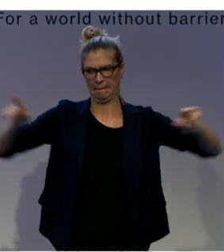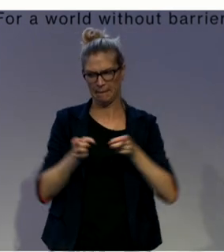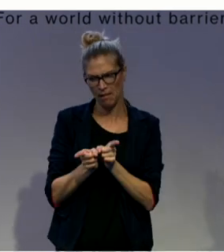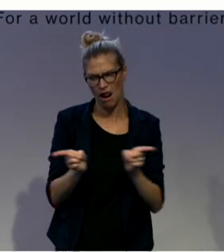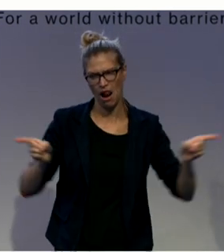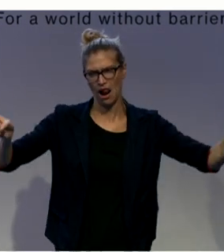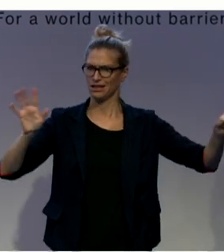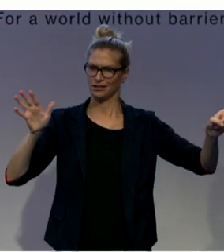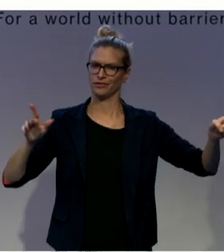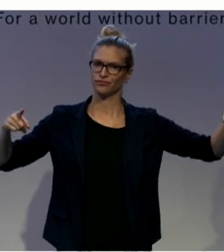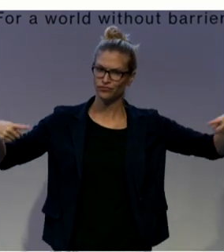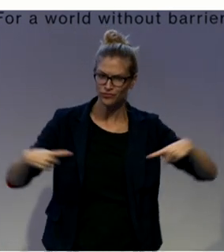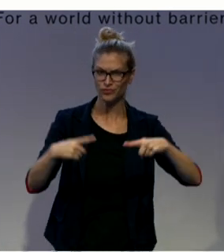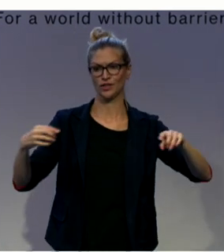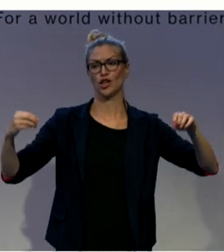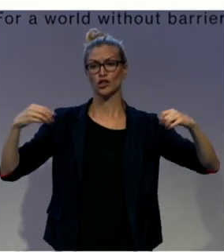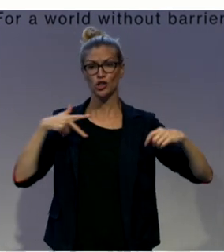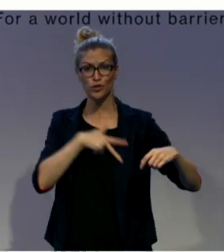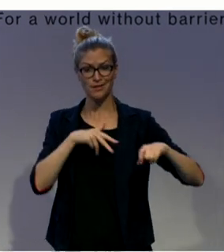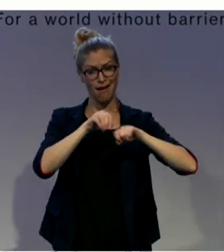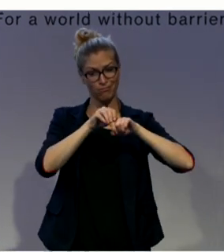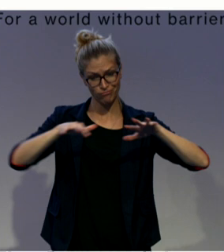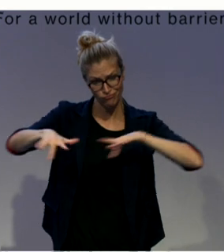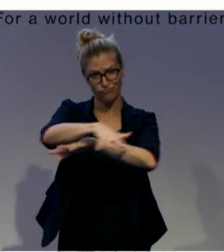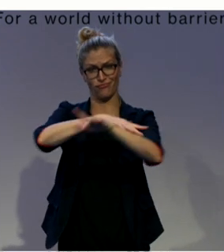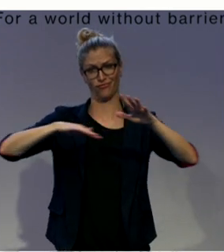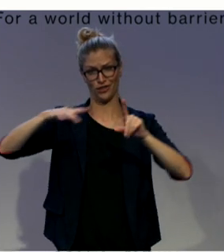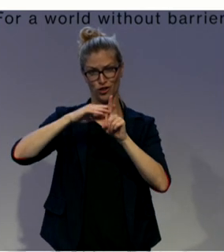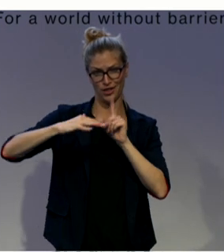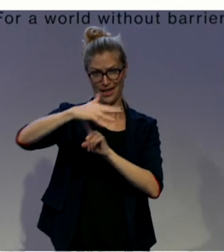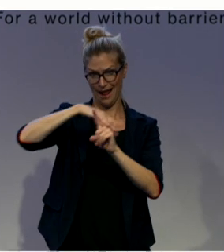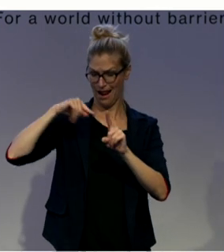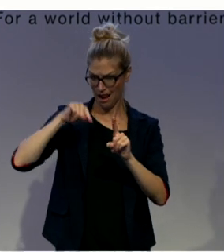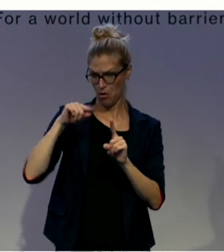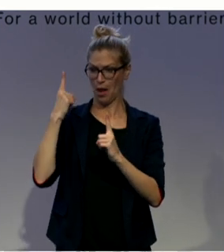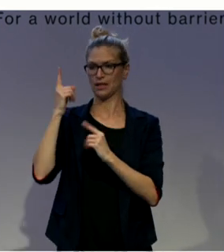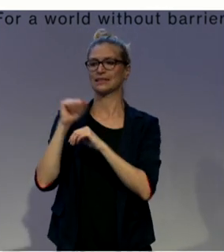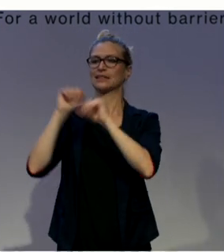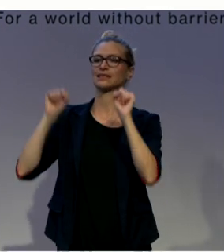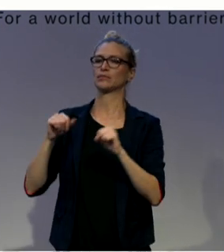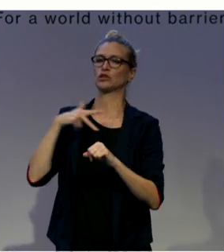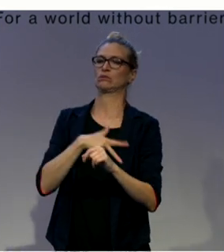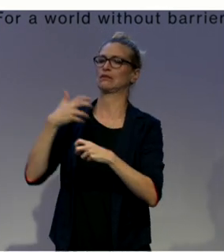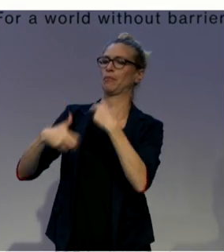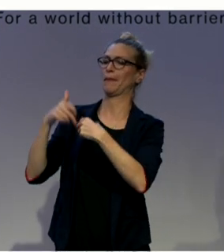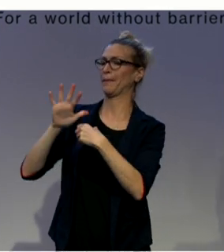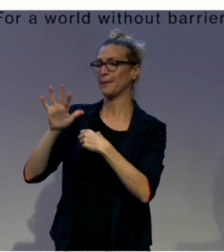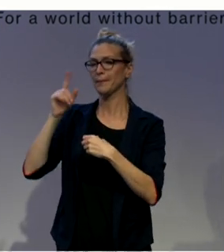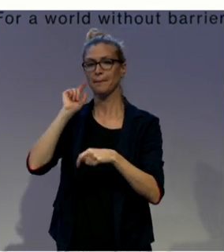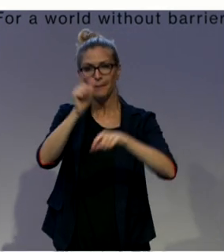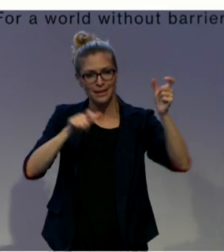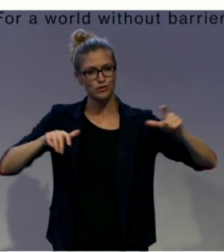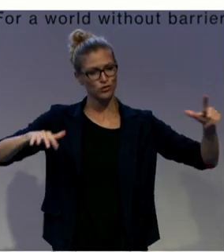inevitably a single system and we lose this notion. We also lose the